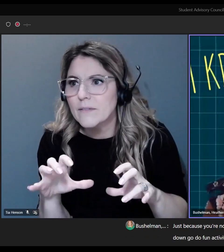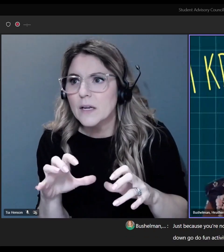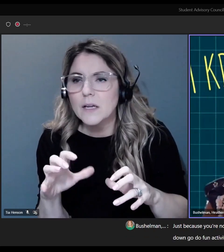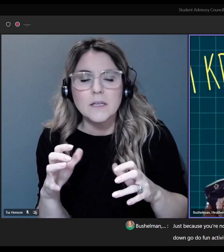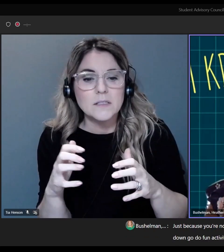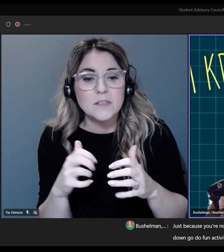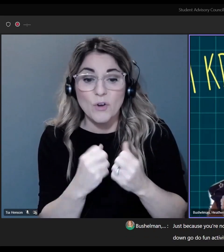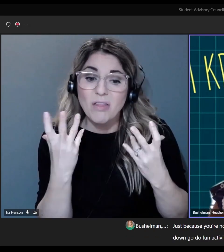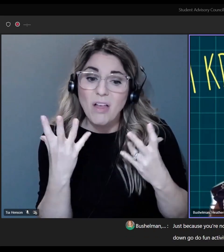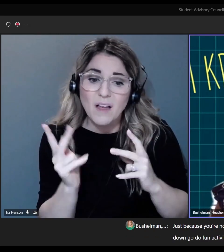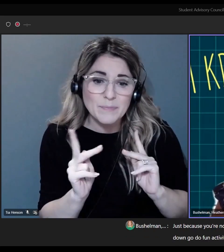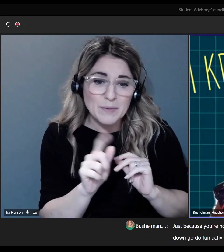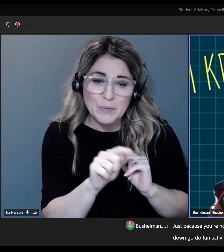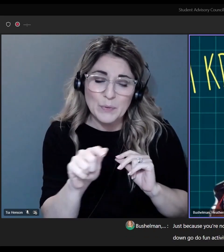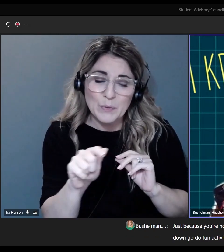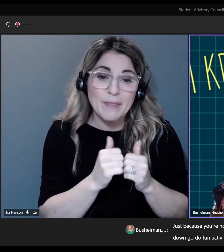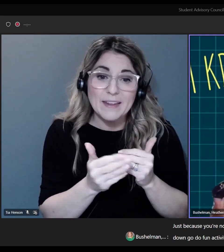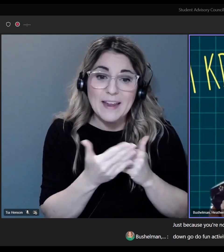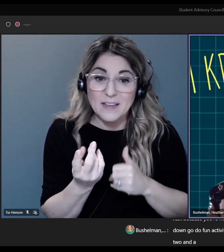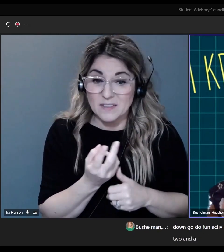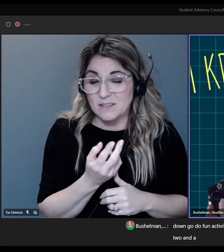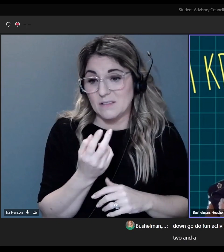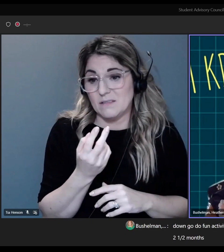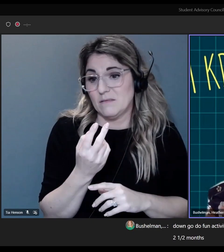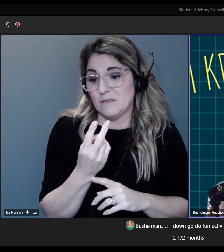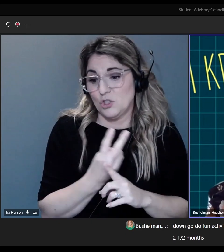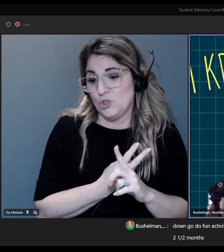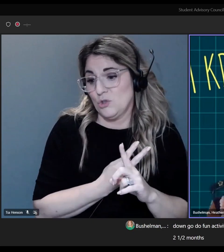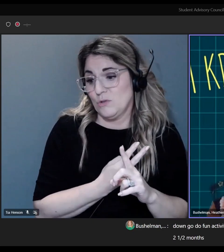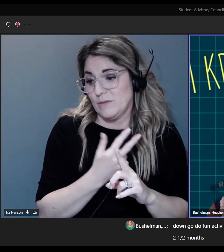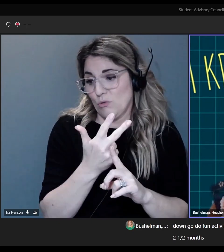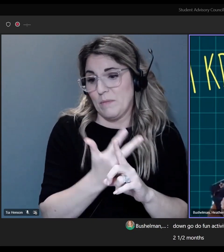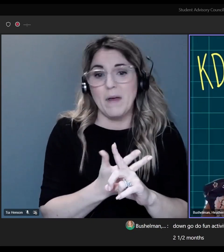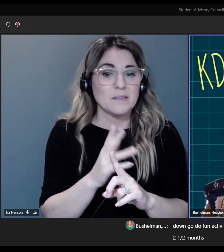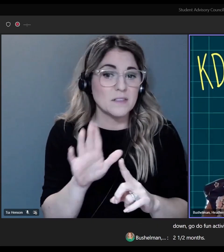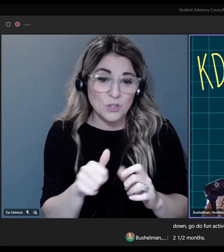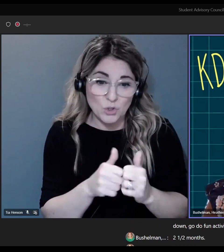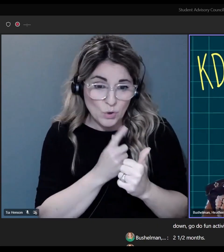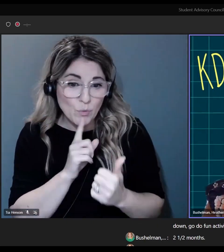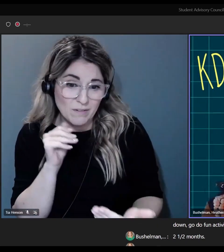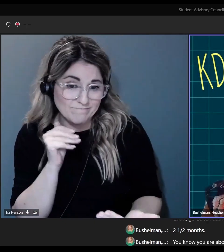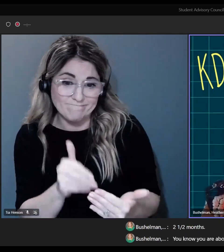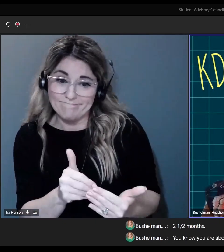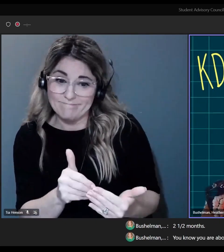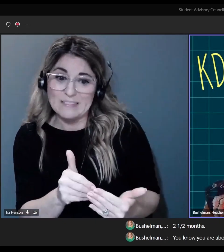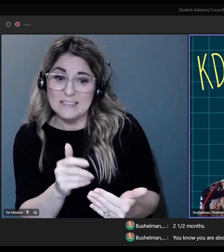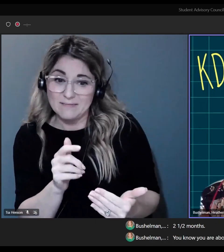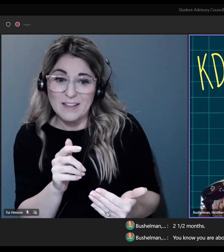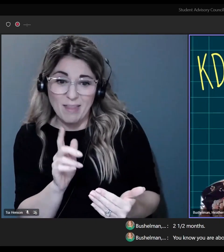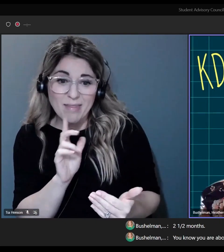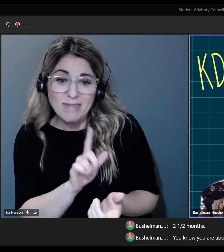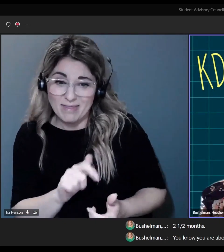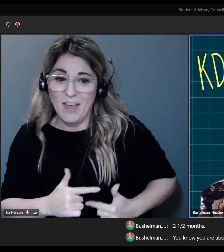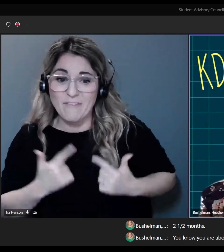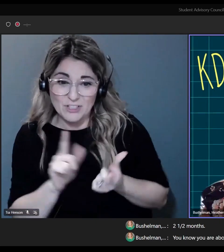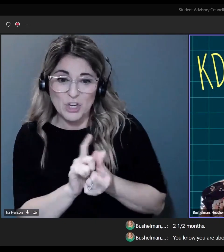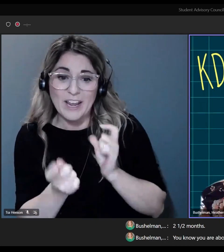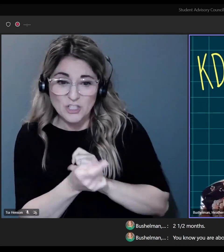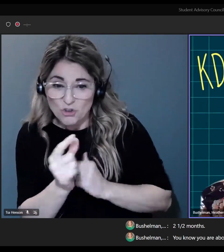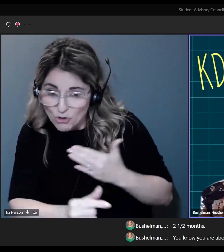And for a lot of you, you know, the next two and a half months, you know, you are about to have a major life change.